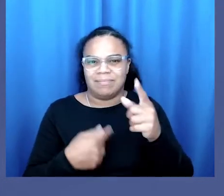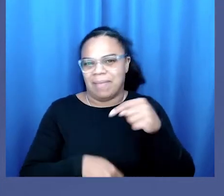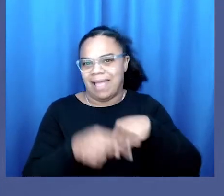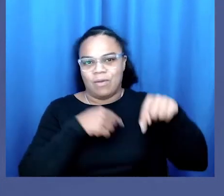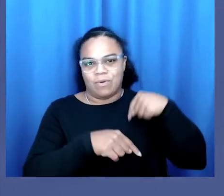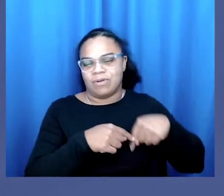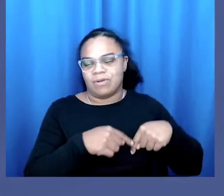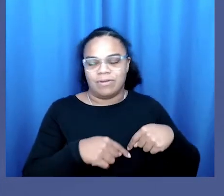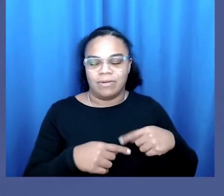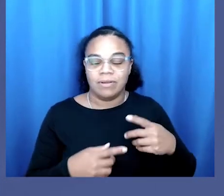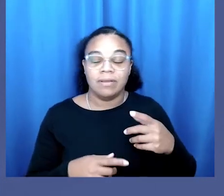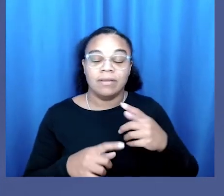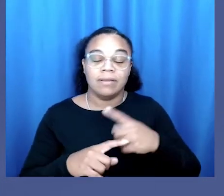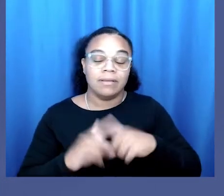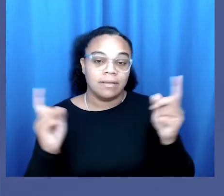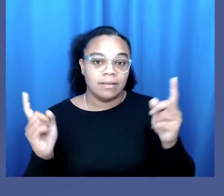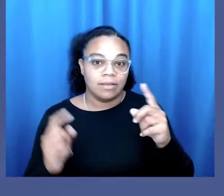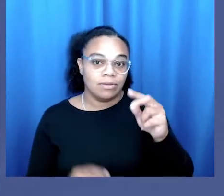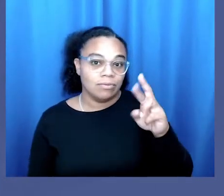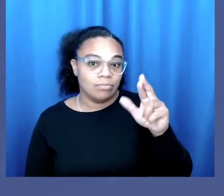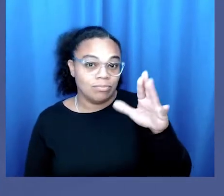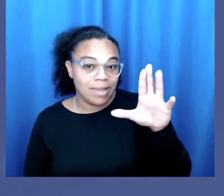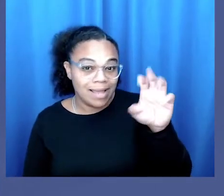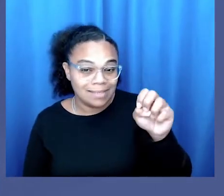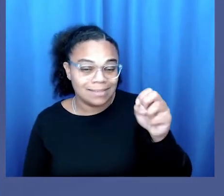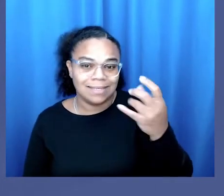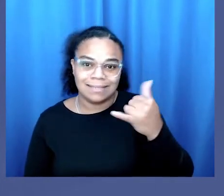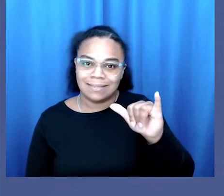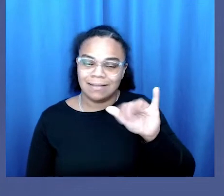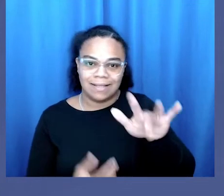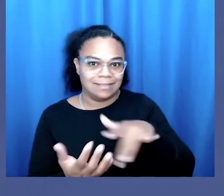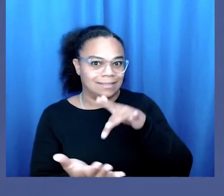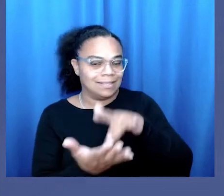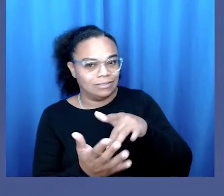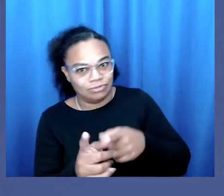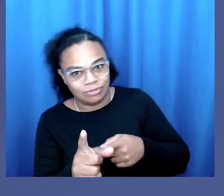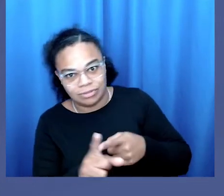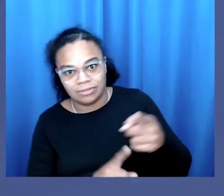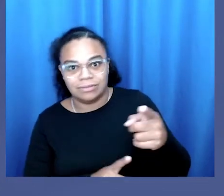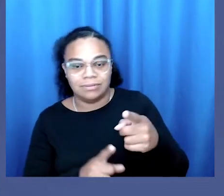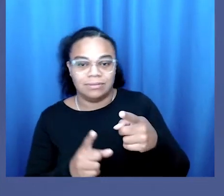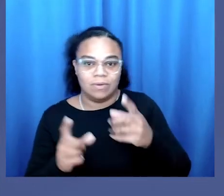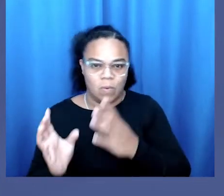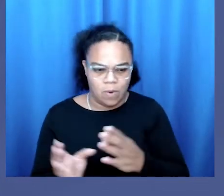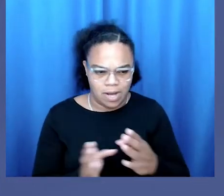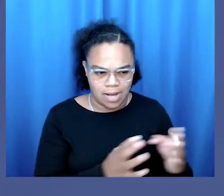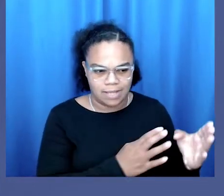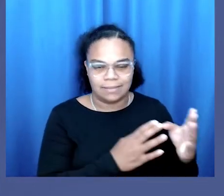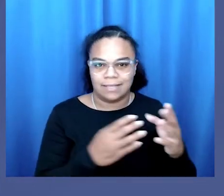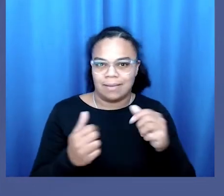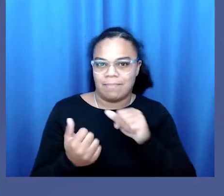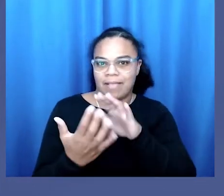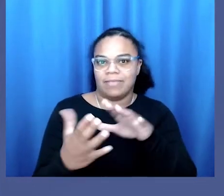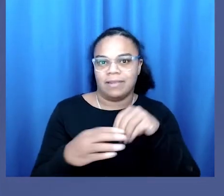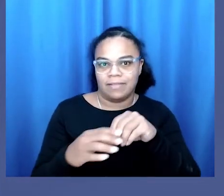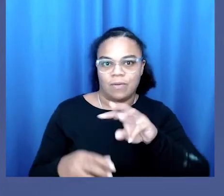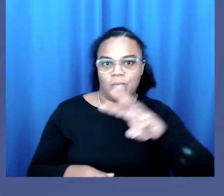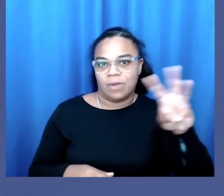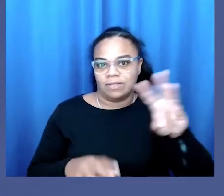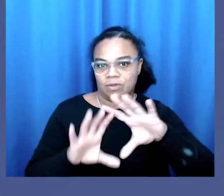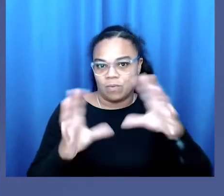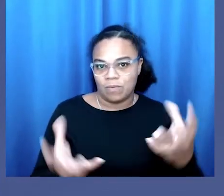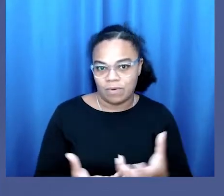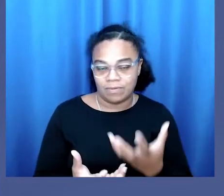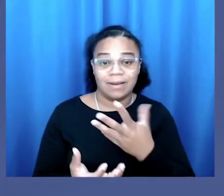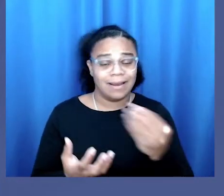essentialist. However, race is still a central organizing method in the western world and has wide-ranging